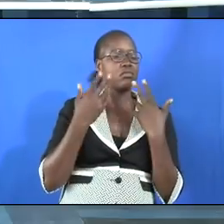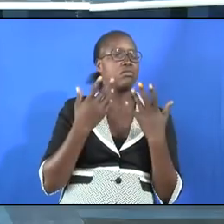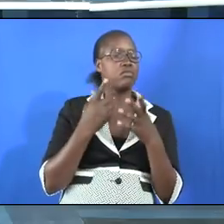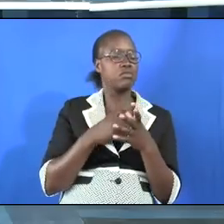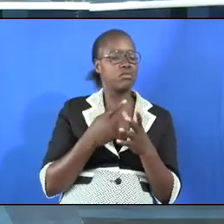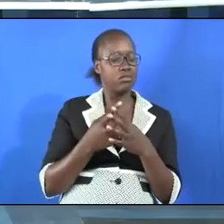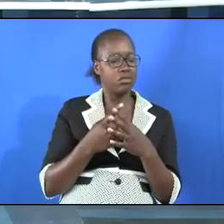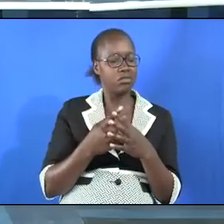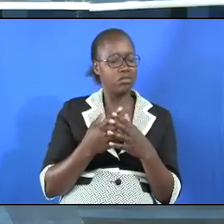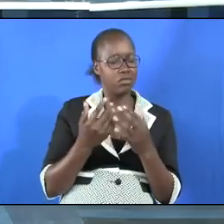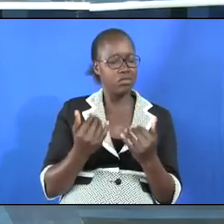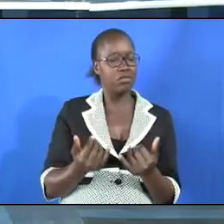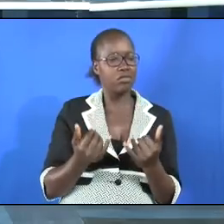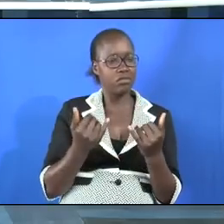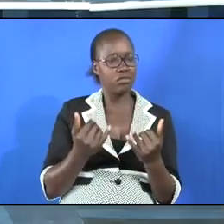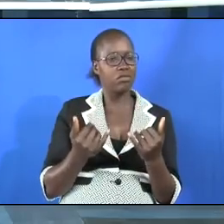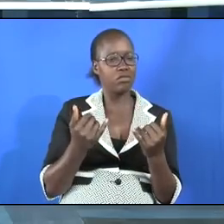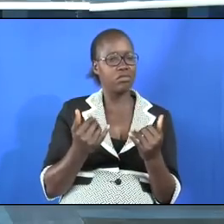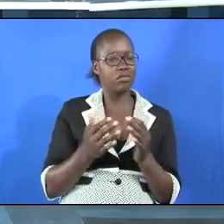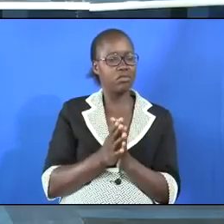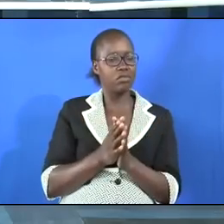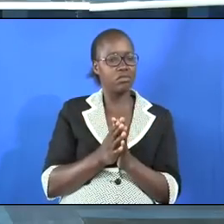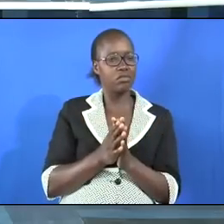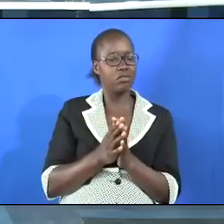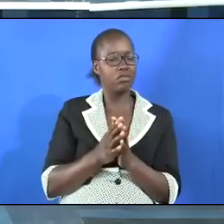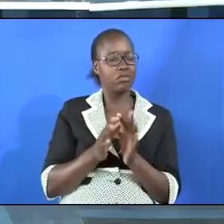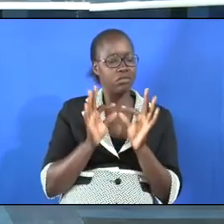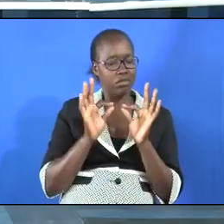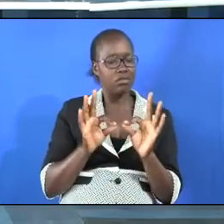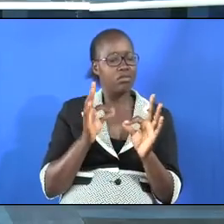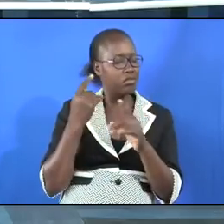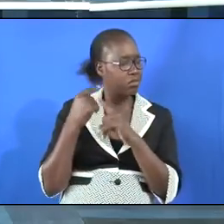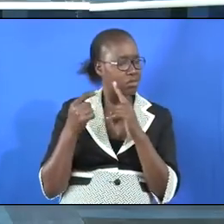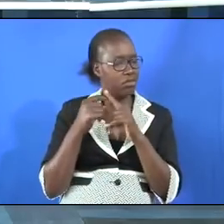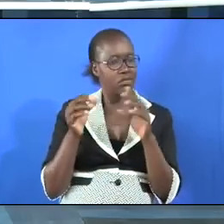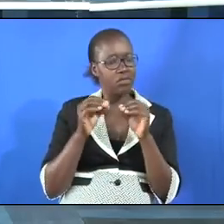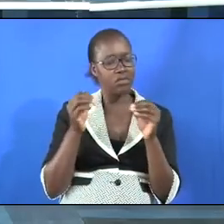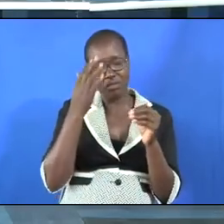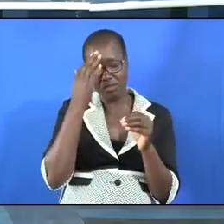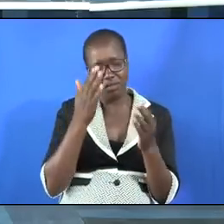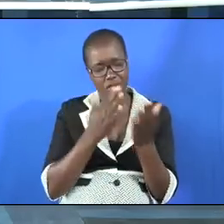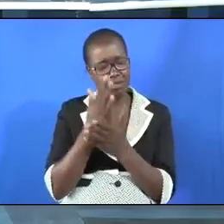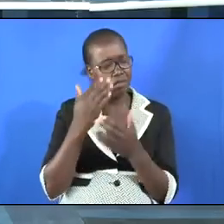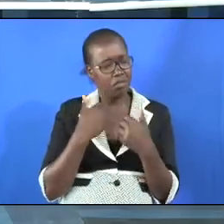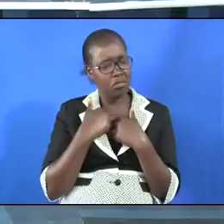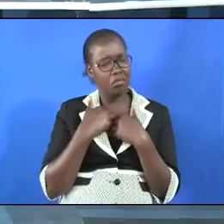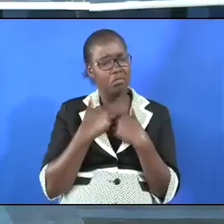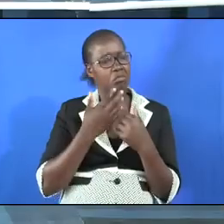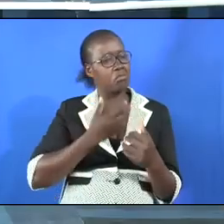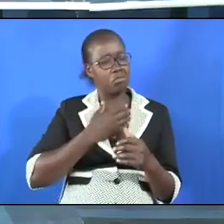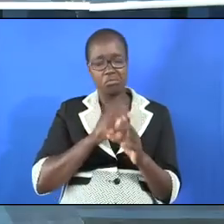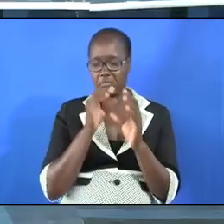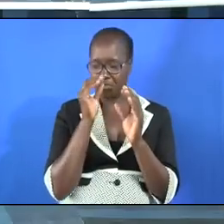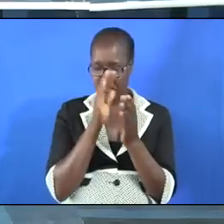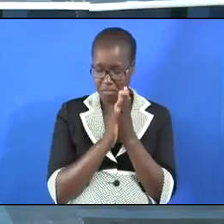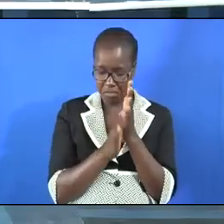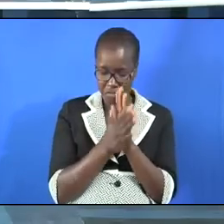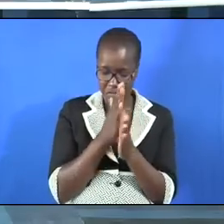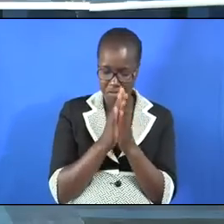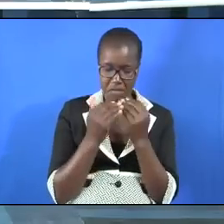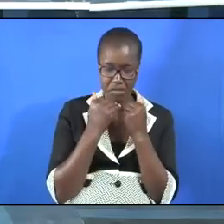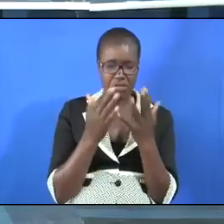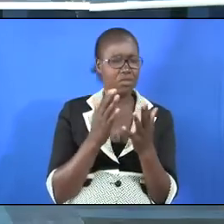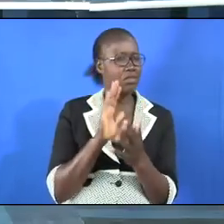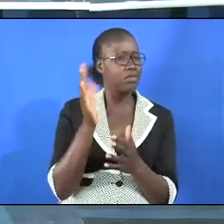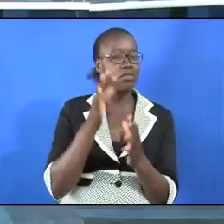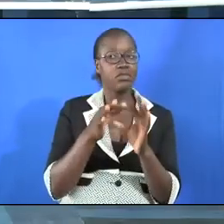even now was never sweet experience because you had no rights of your own. You did not belong